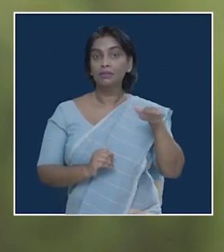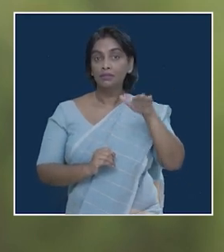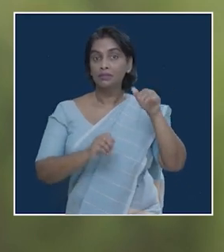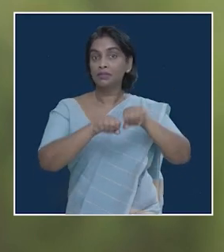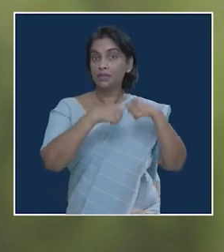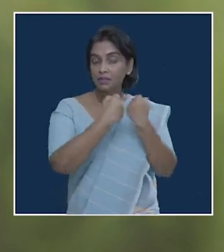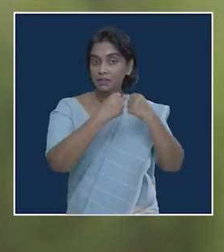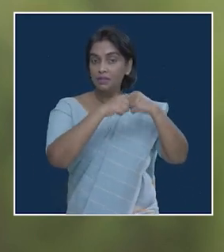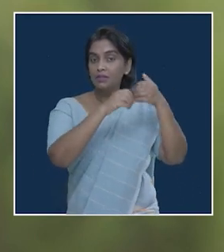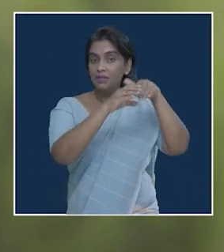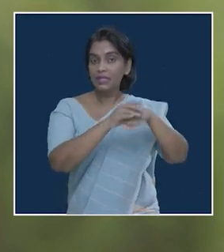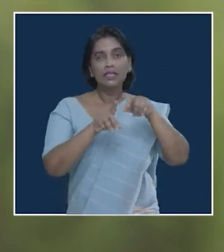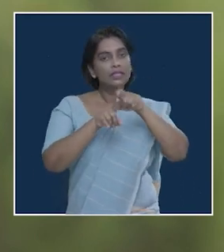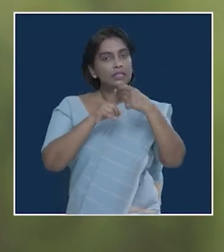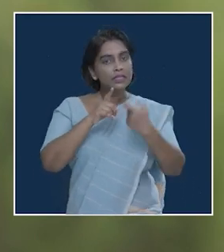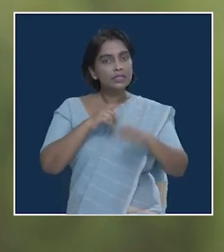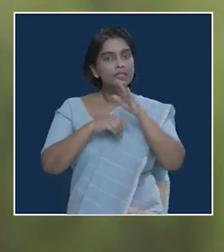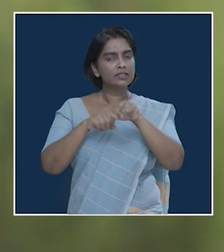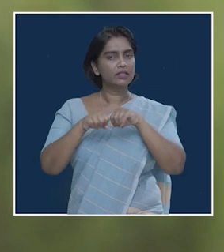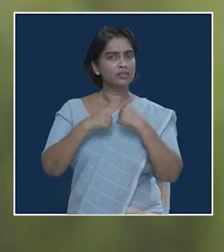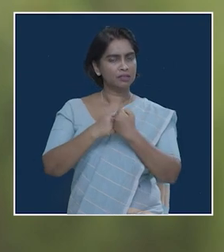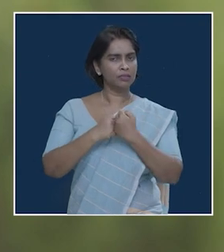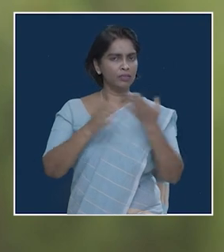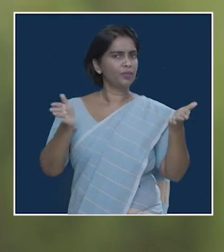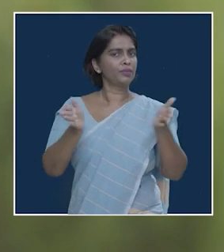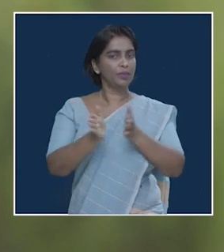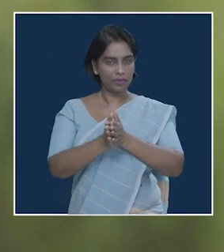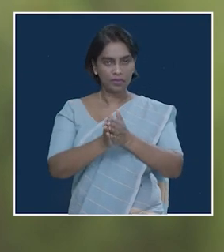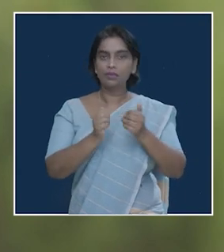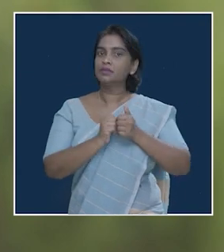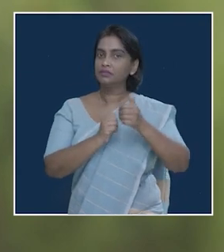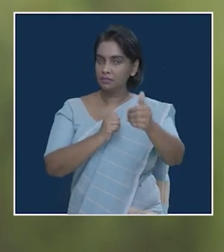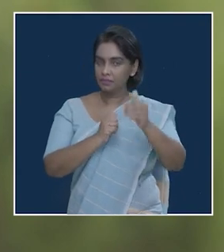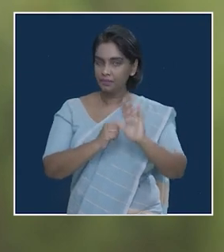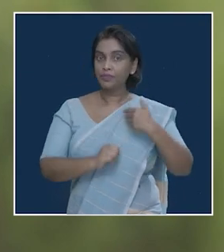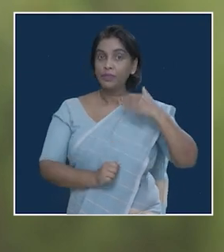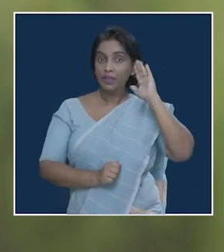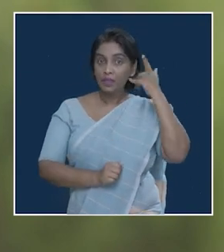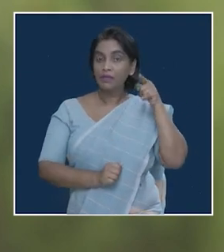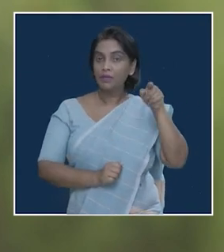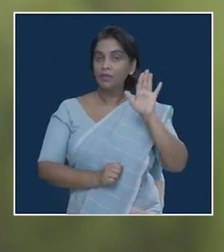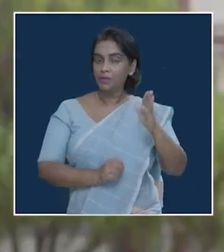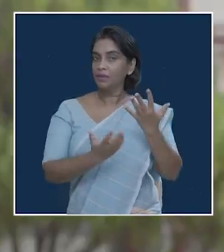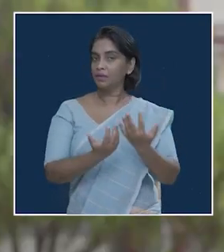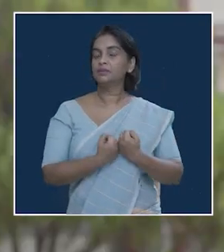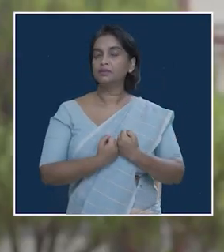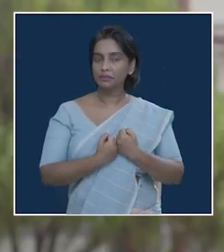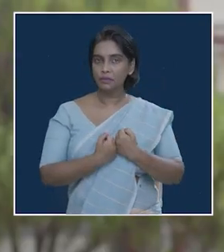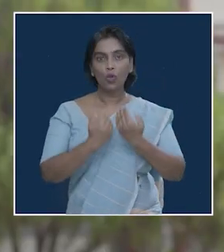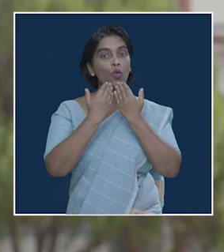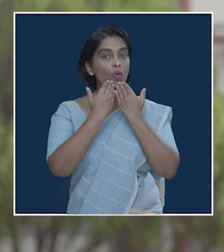The civil rights of of the people have to be to the same thing.